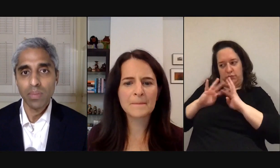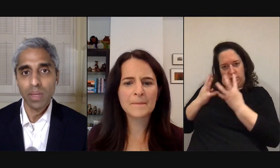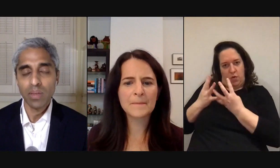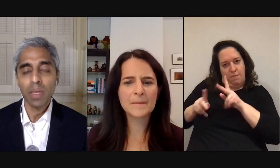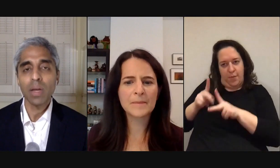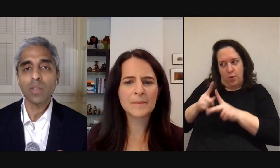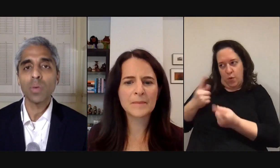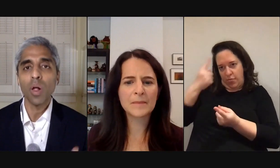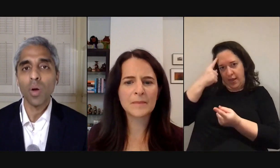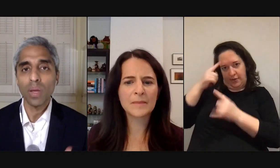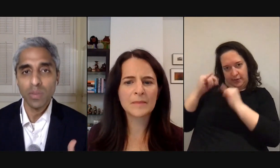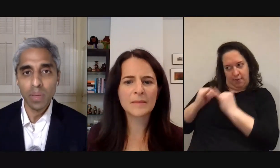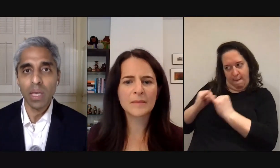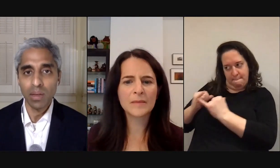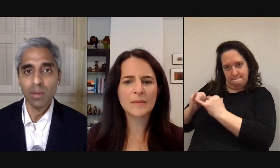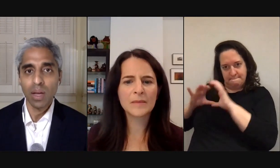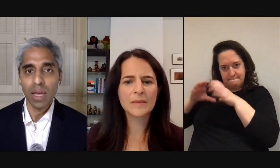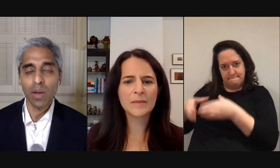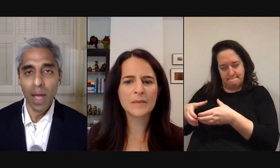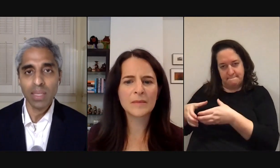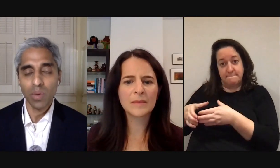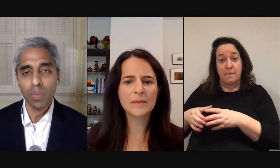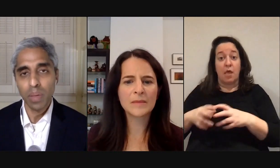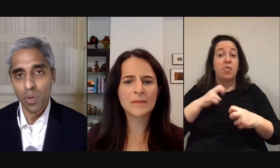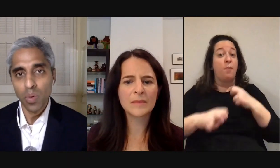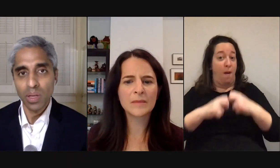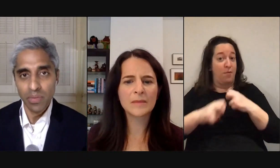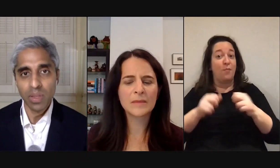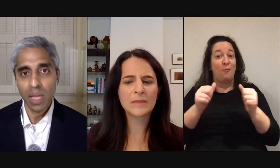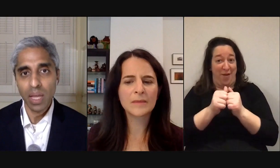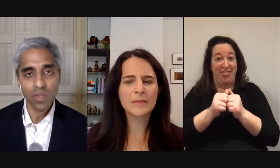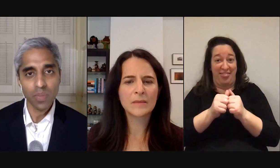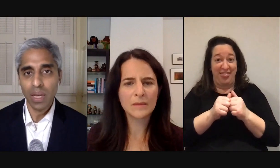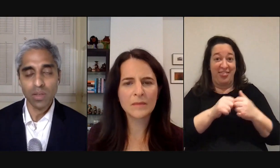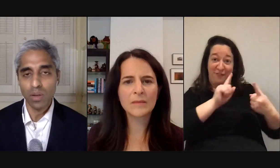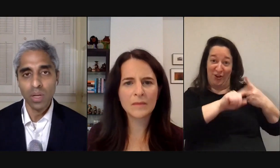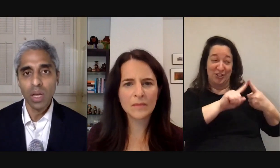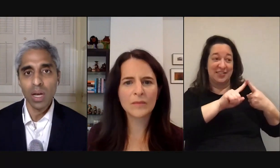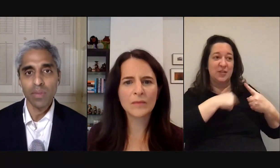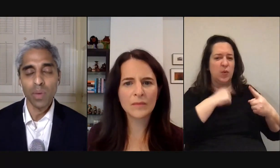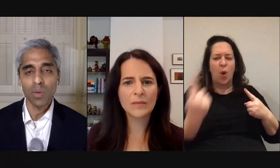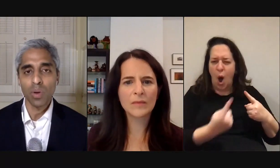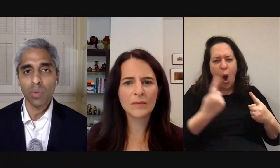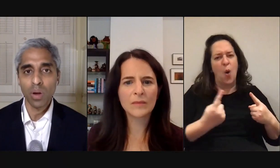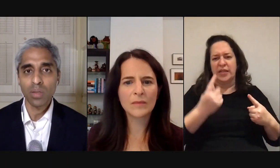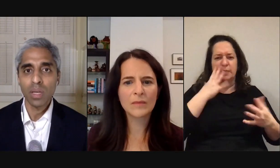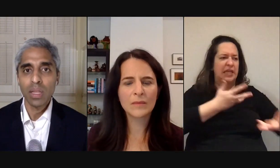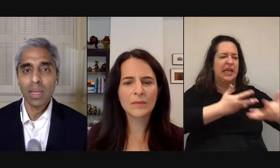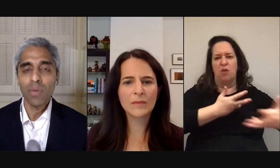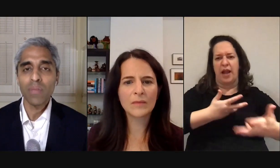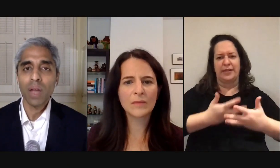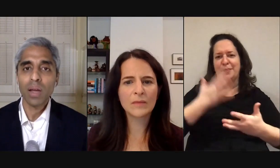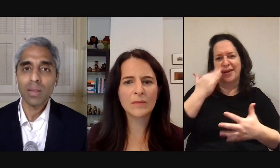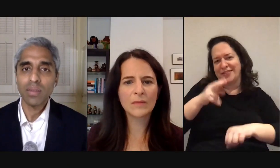latter is that because we will always be interacting with people who are different than us just by nature uh the way the world works